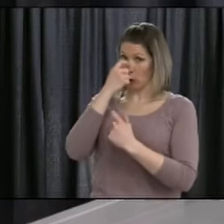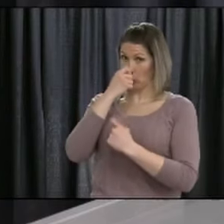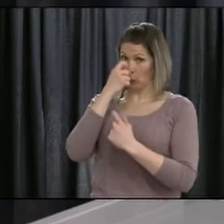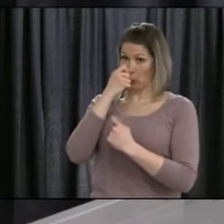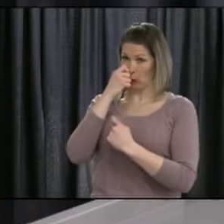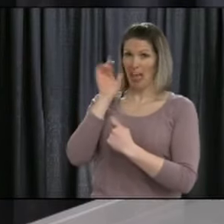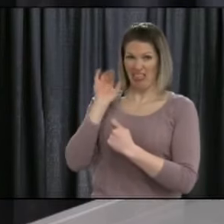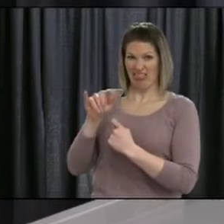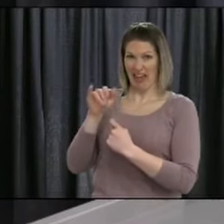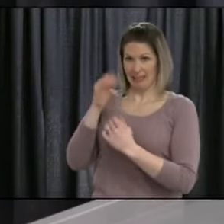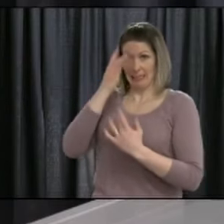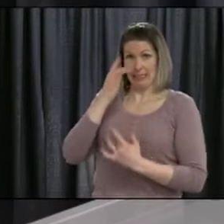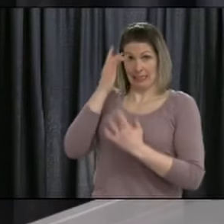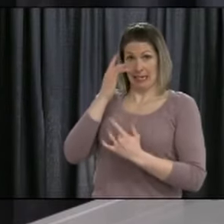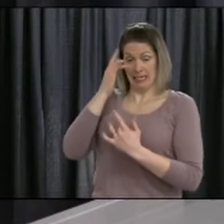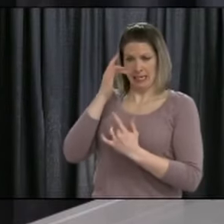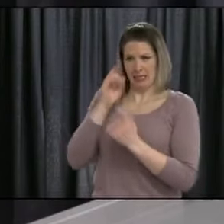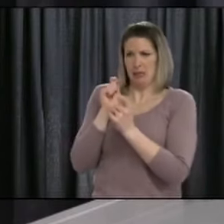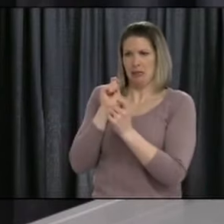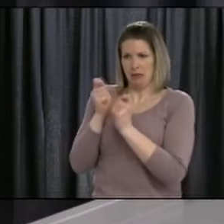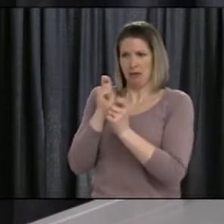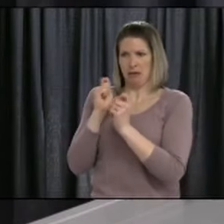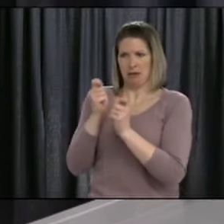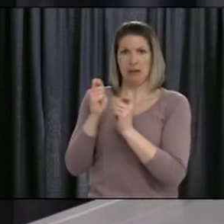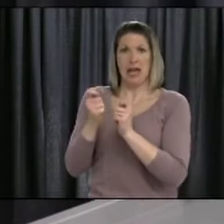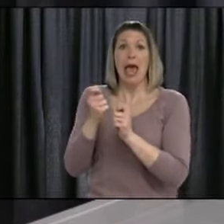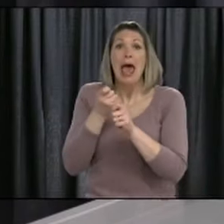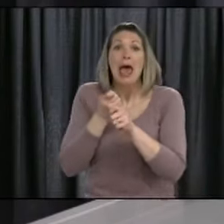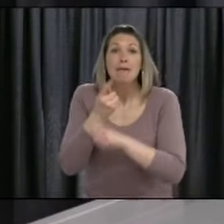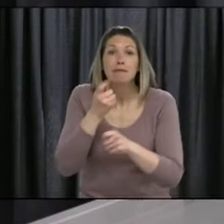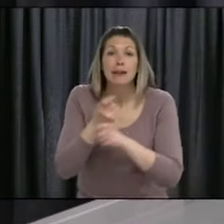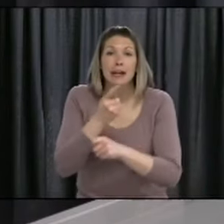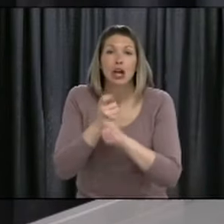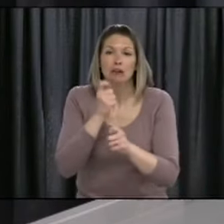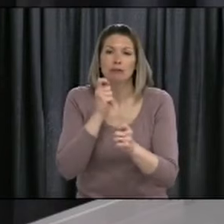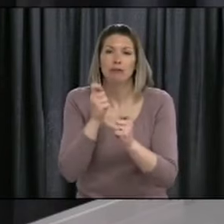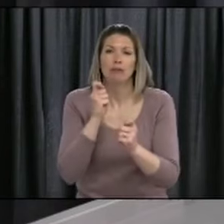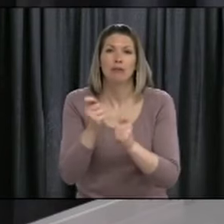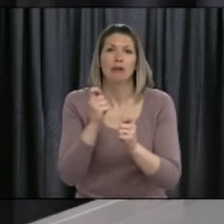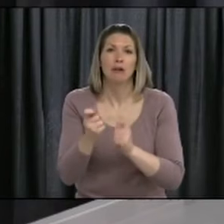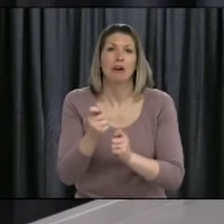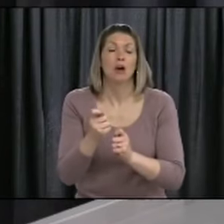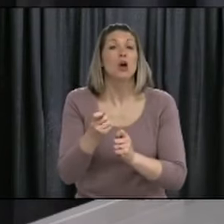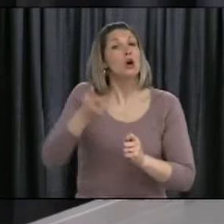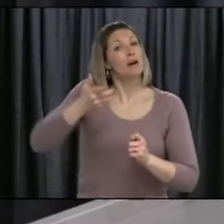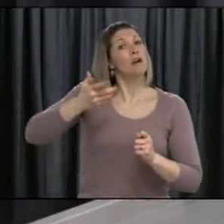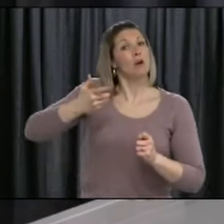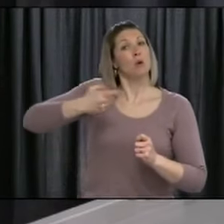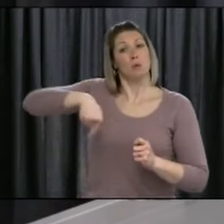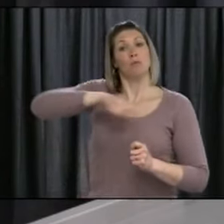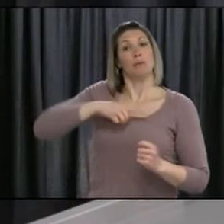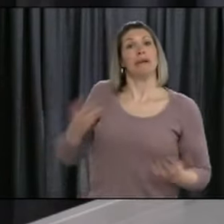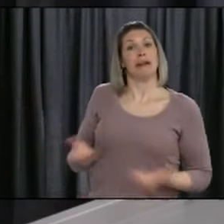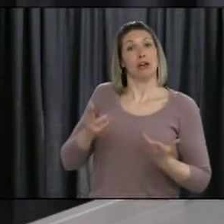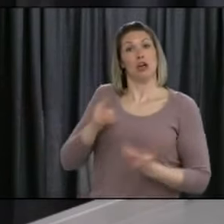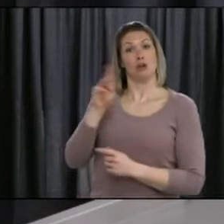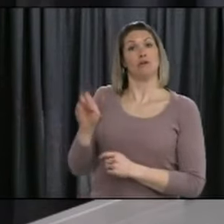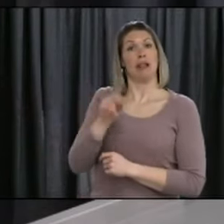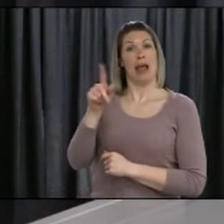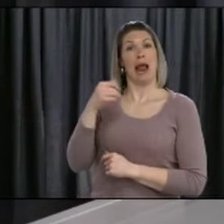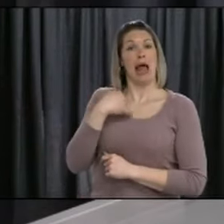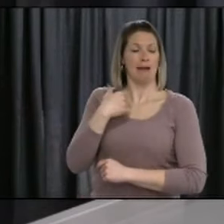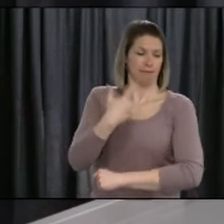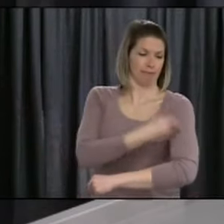have a pretty effective composite vaccine each year for the four most common strains or three most common strains of flu.